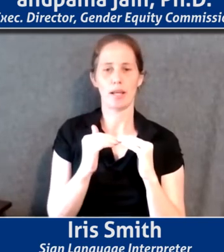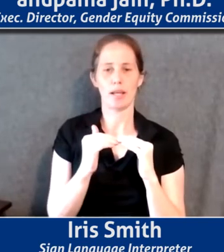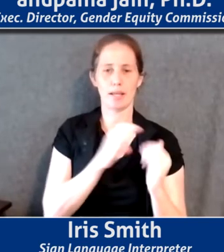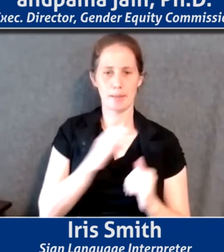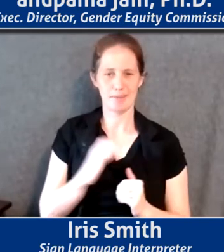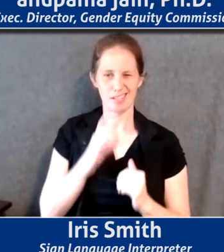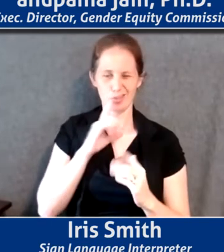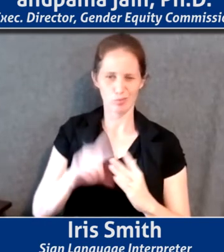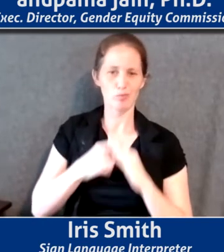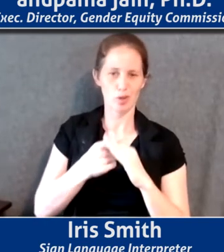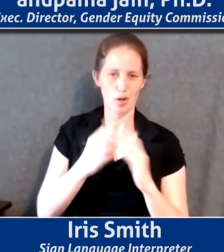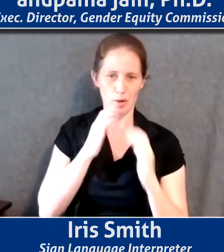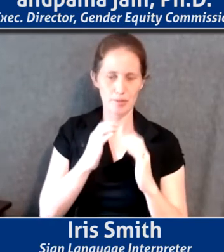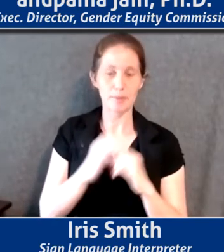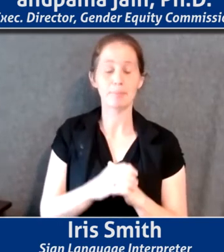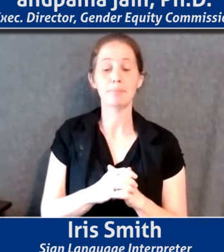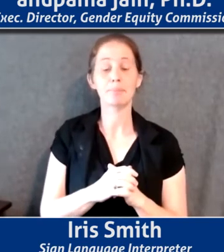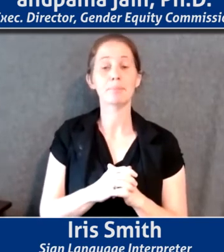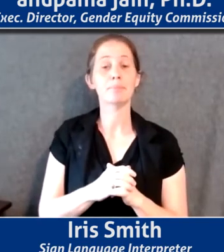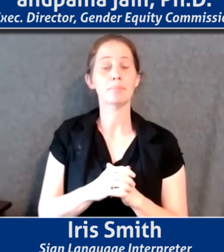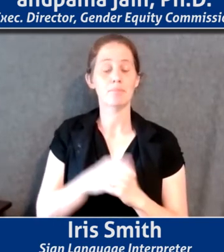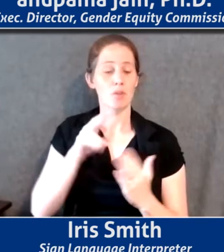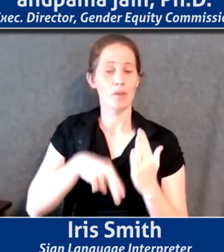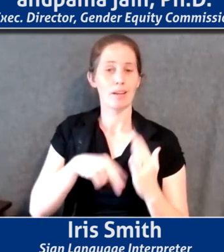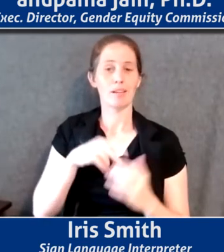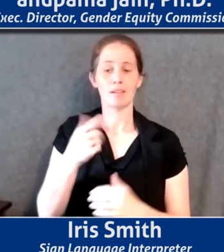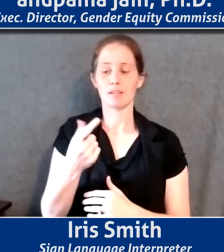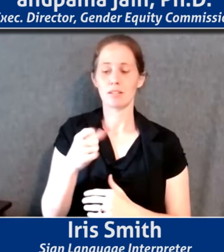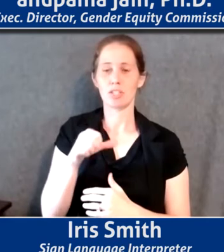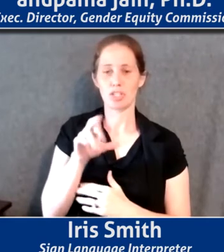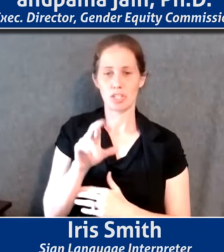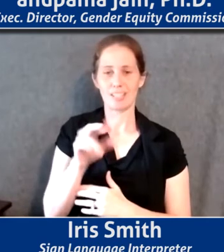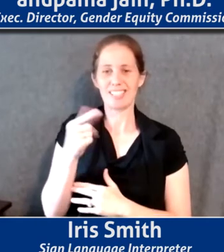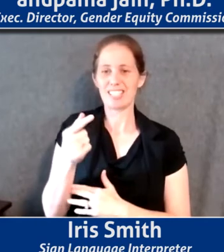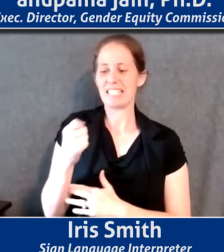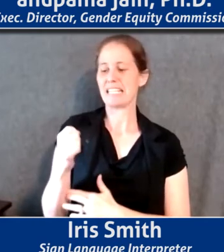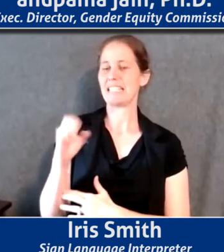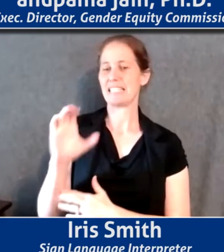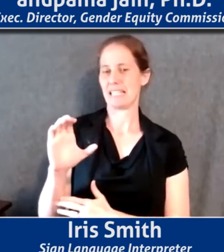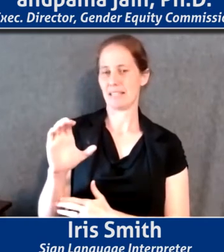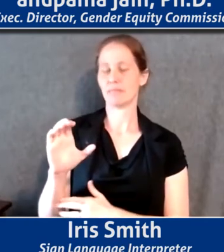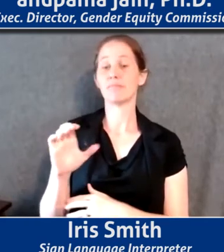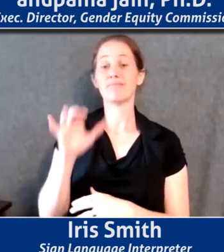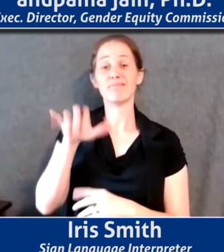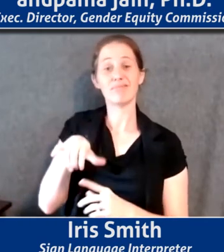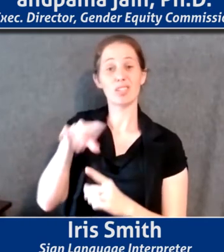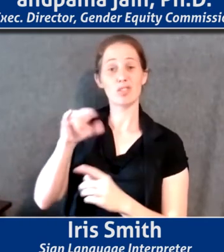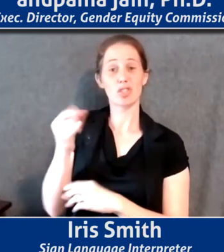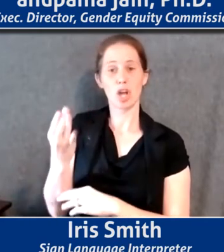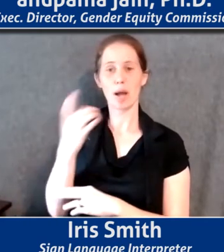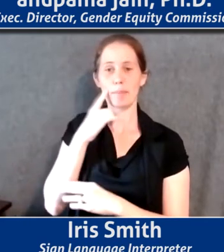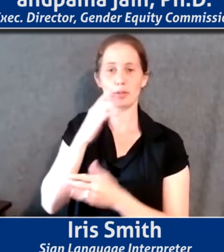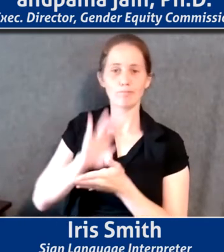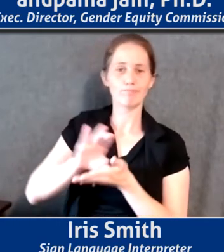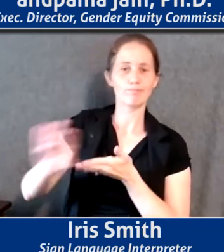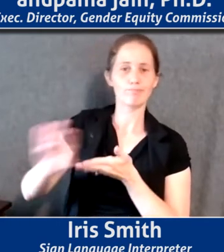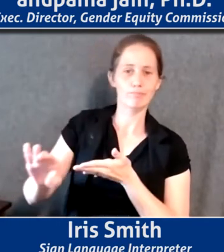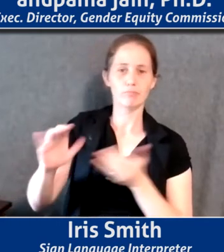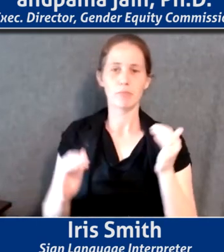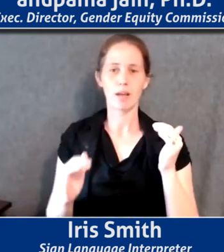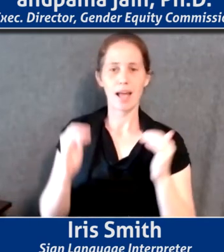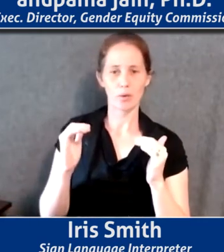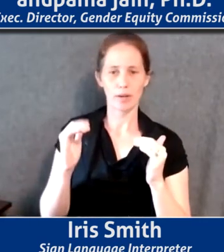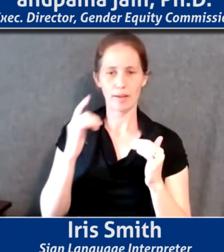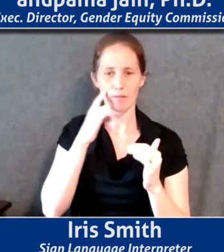conversation. It says here that the Gender Equity Commission, or GEC, is tasked with eradicating gender-based barriers to equity